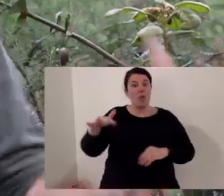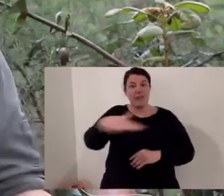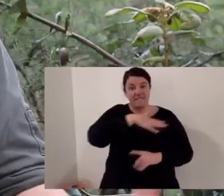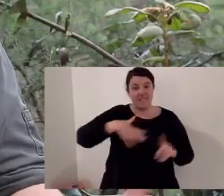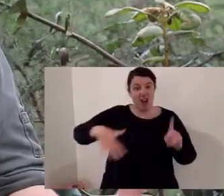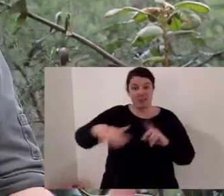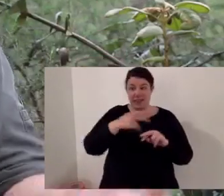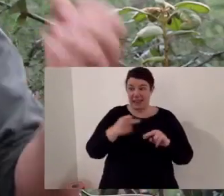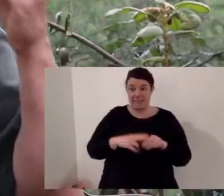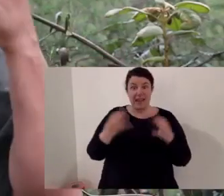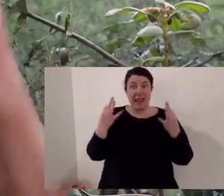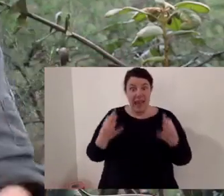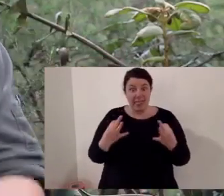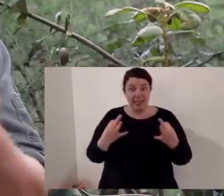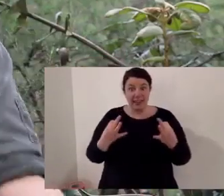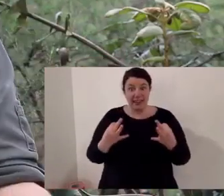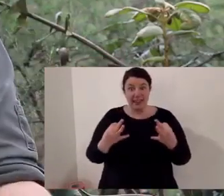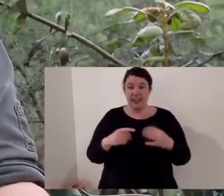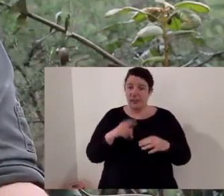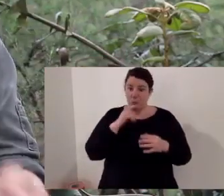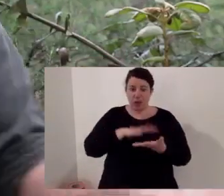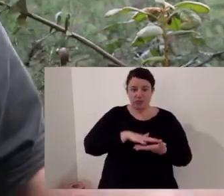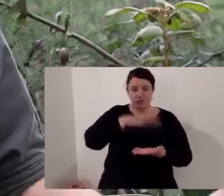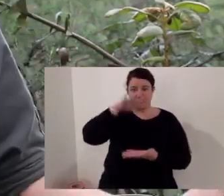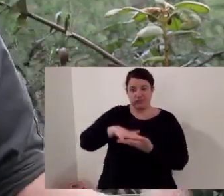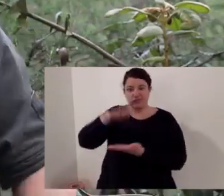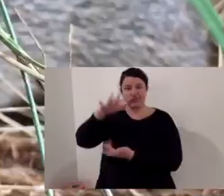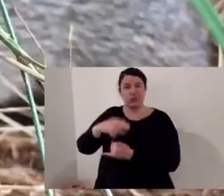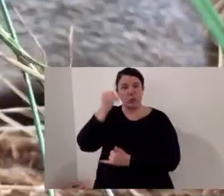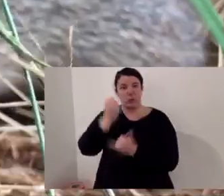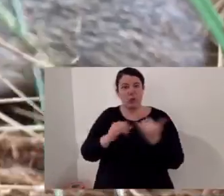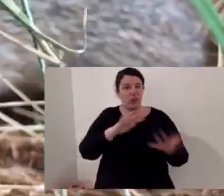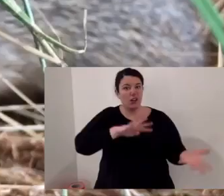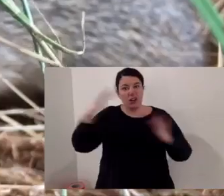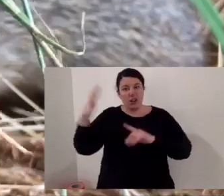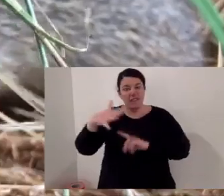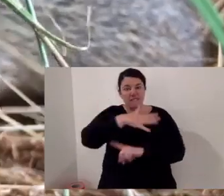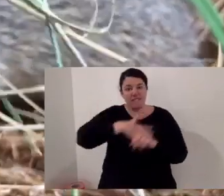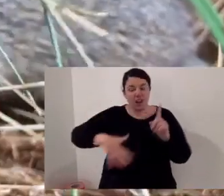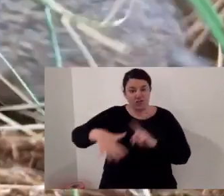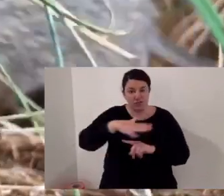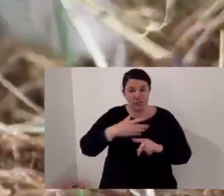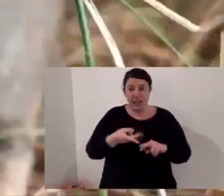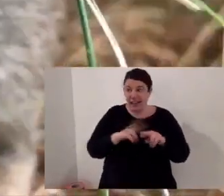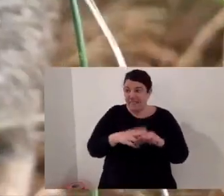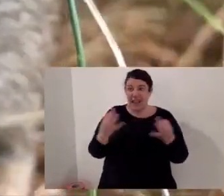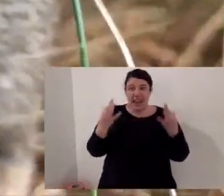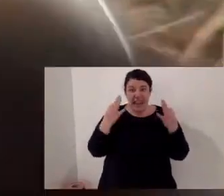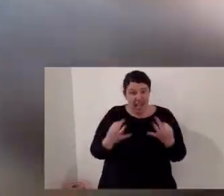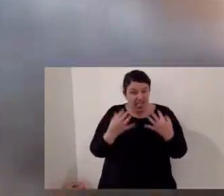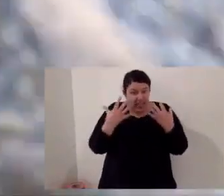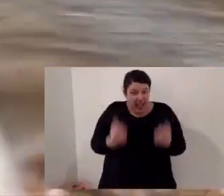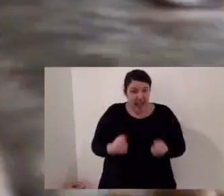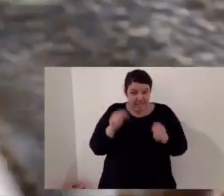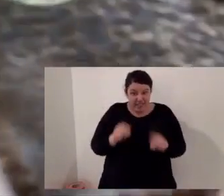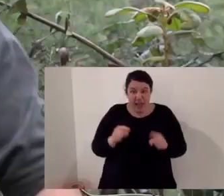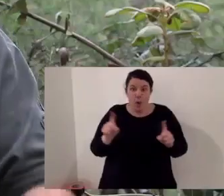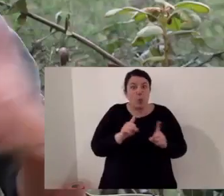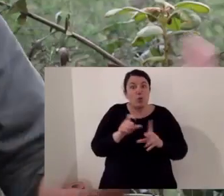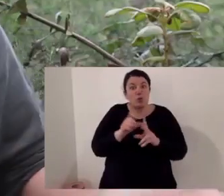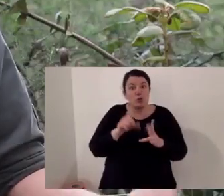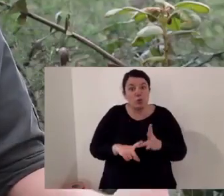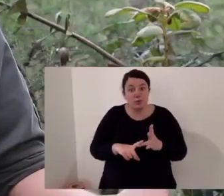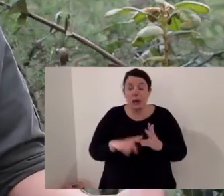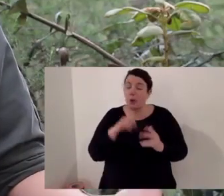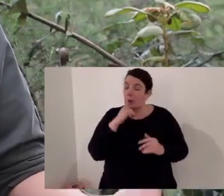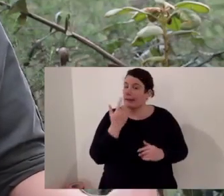the big environment and if you don't have them there that's not happening. What happens if we don't have these species doing